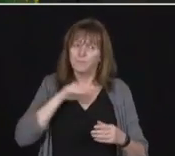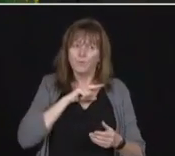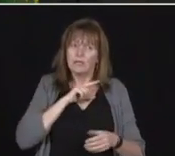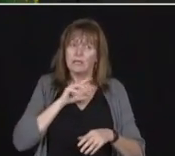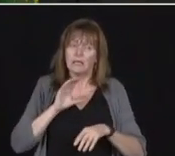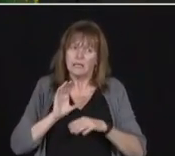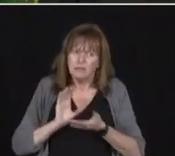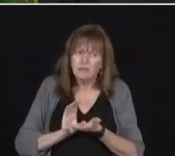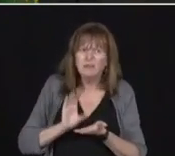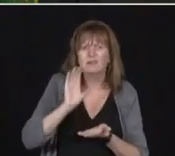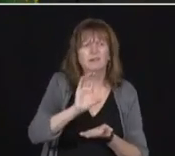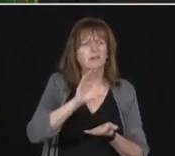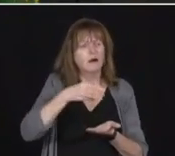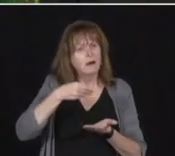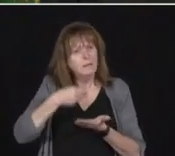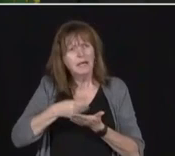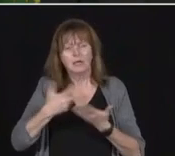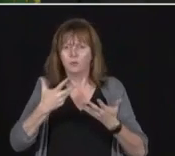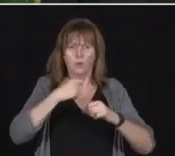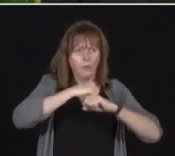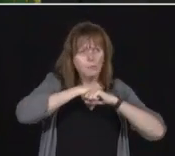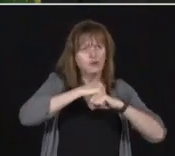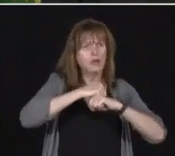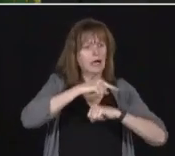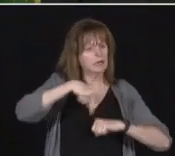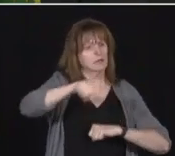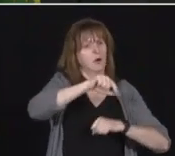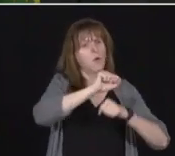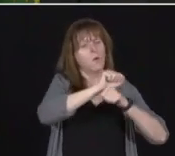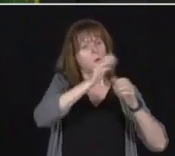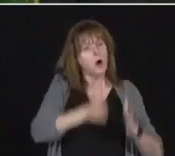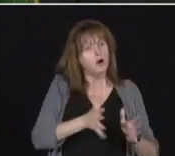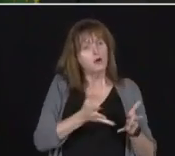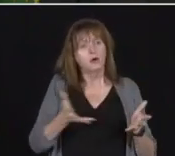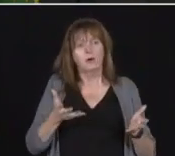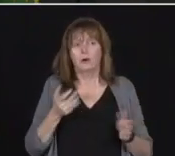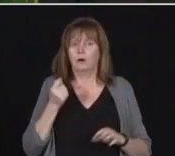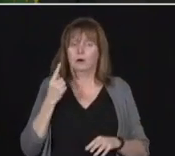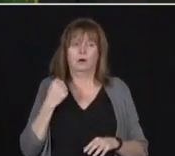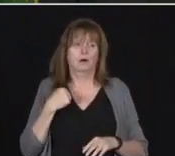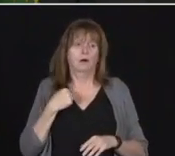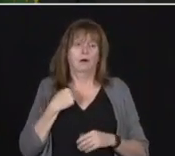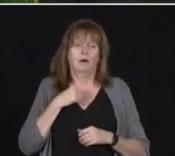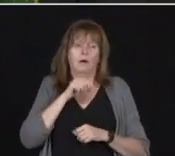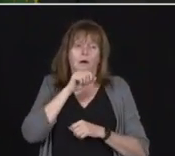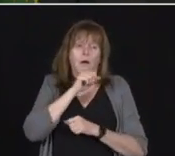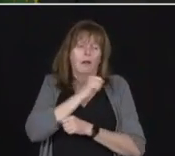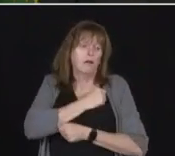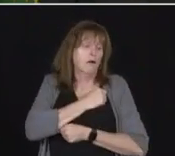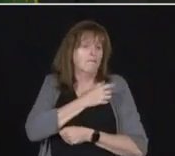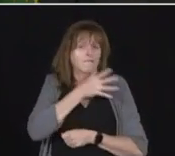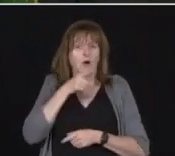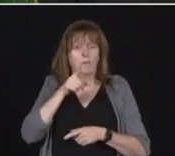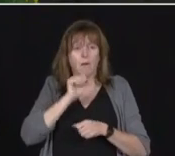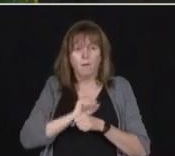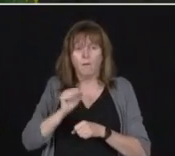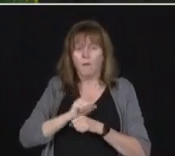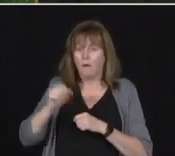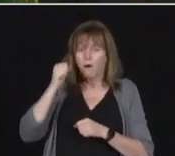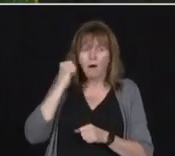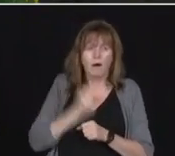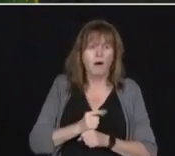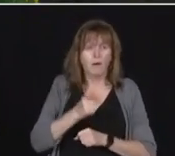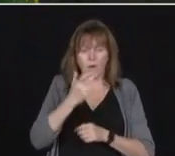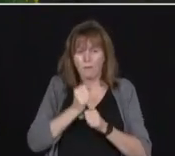farmers. They work their backs off. So they're doing everything they can to, you know, to make sure that they have a safe working environment. It doesn't